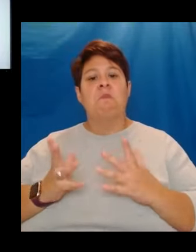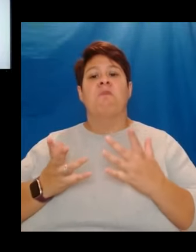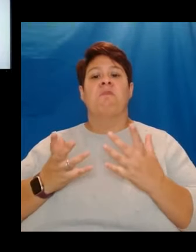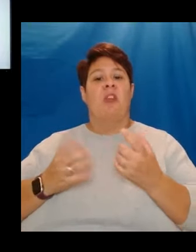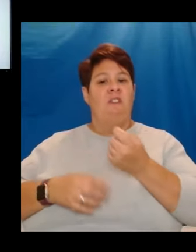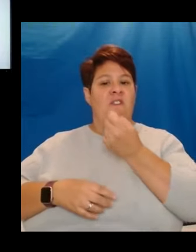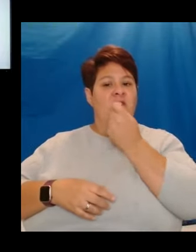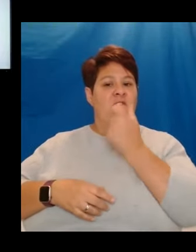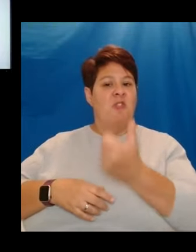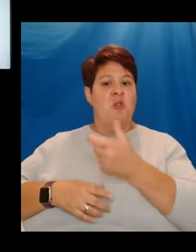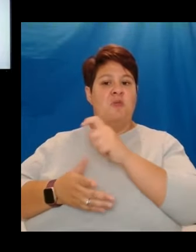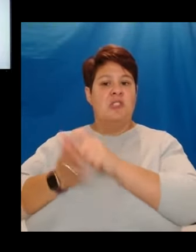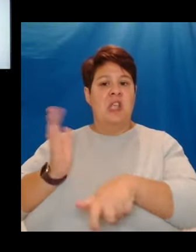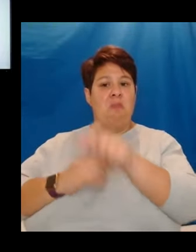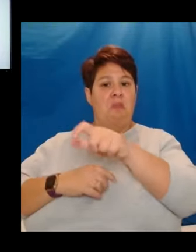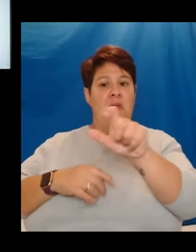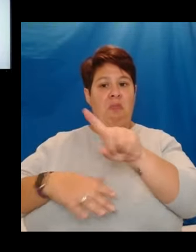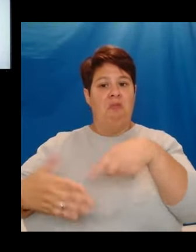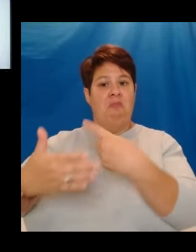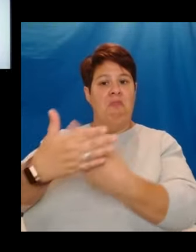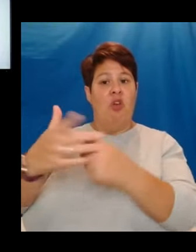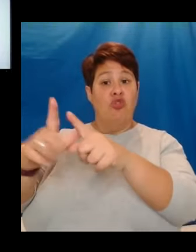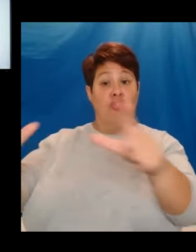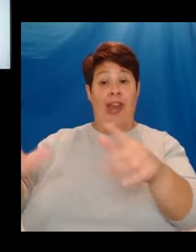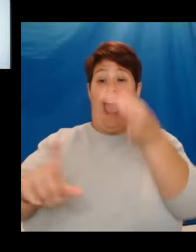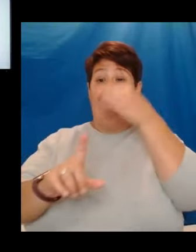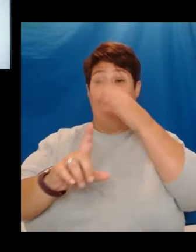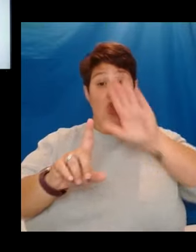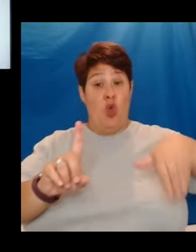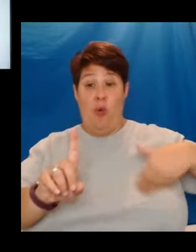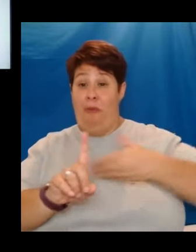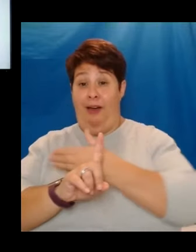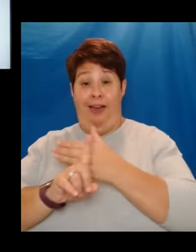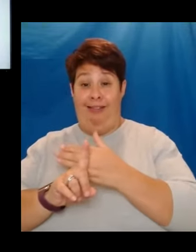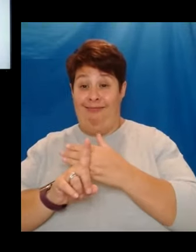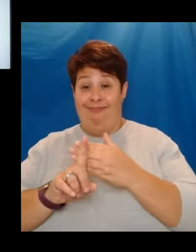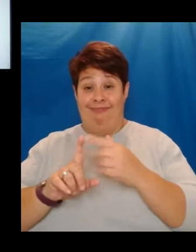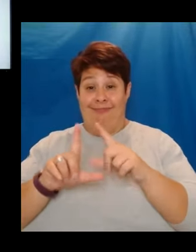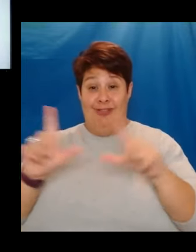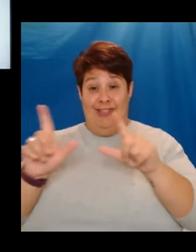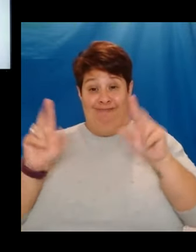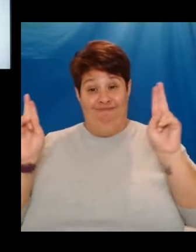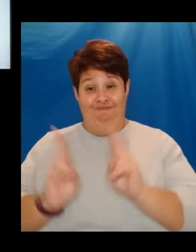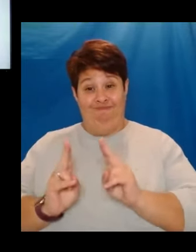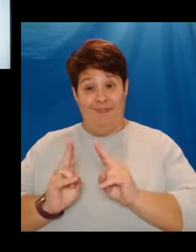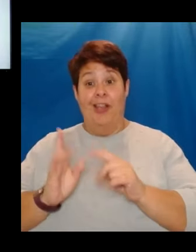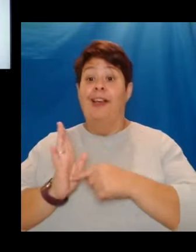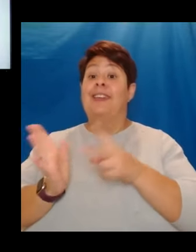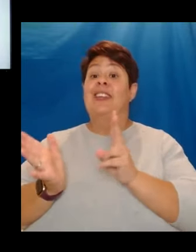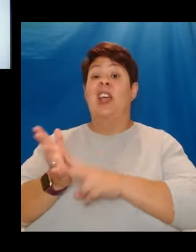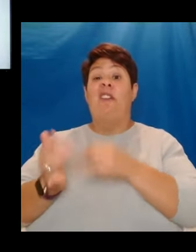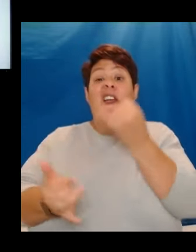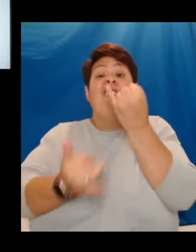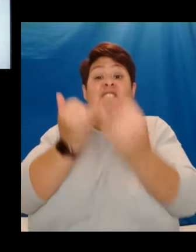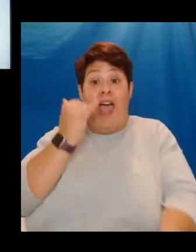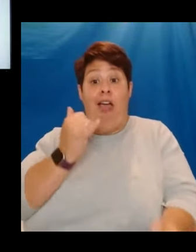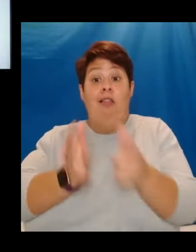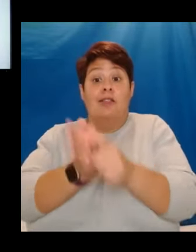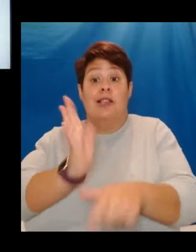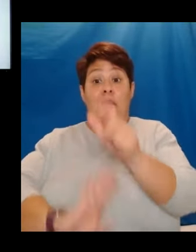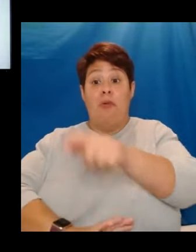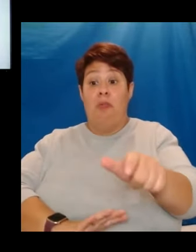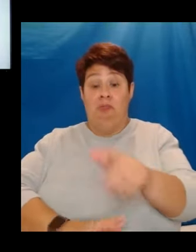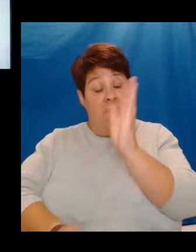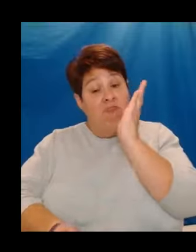disabled people in front of the camera, and even fewer behind it. TV has failed disabled people. Utterly and